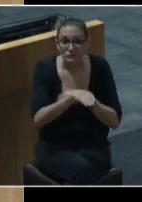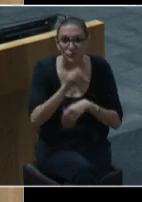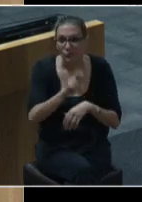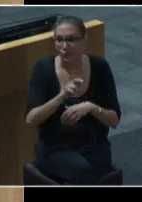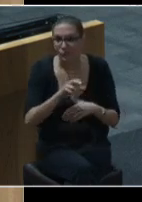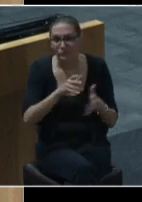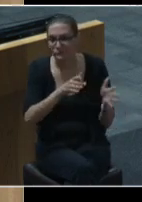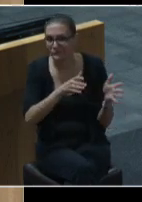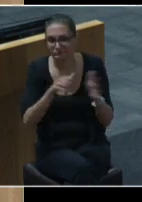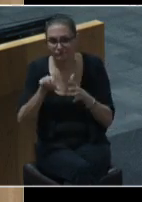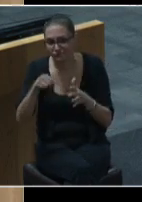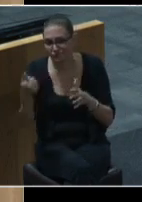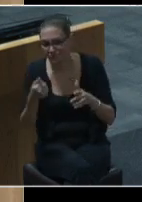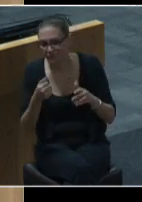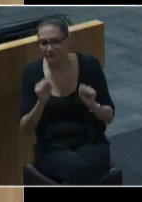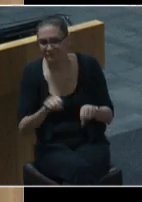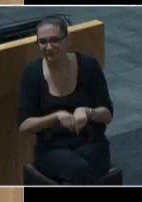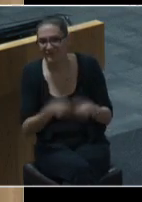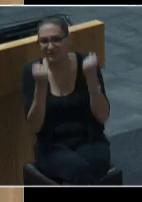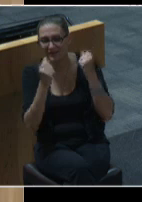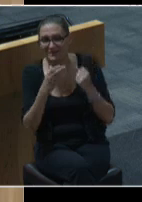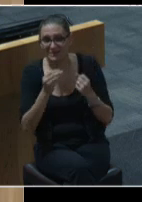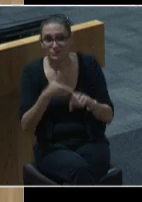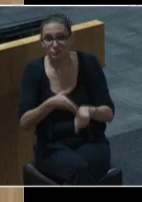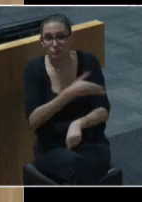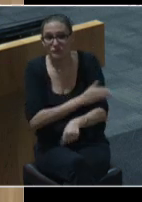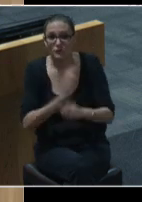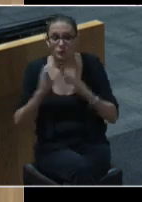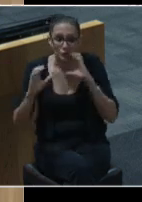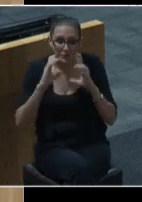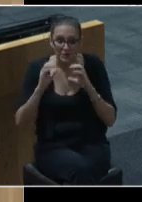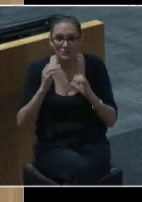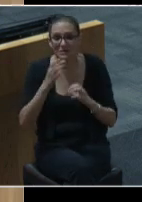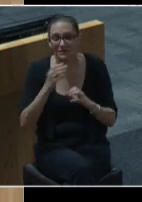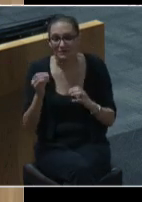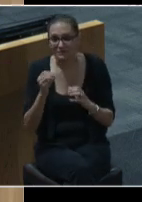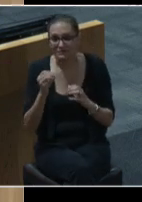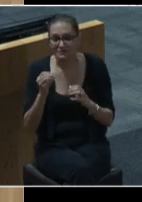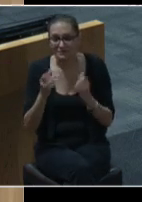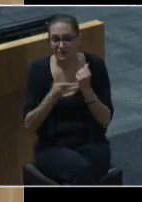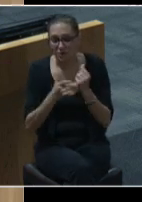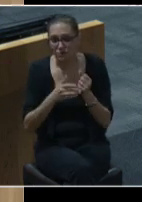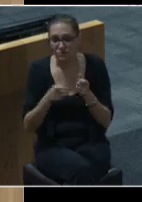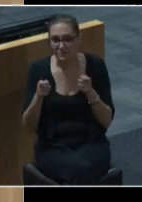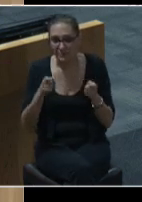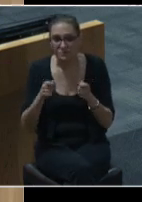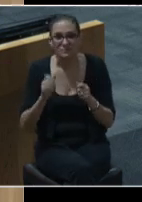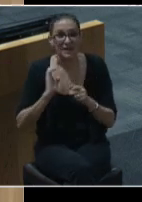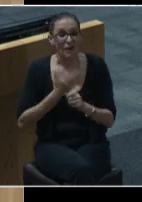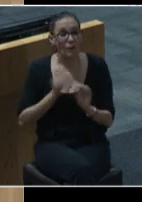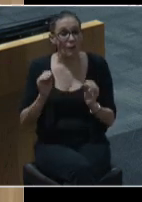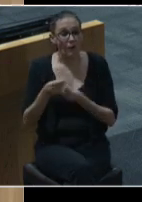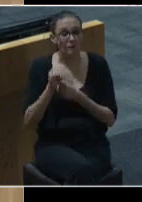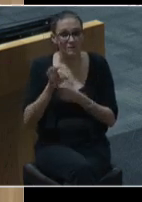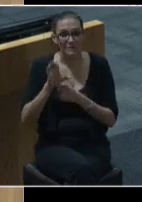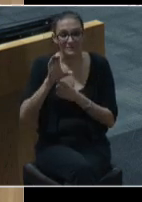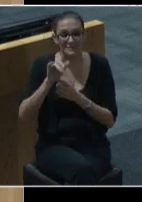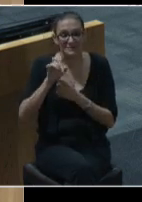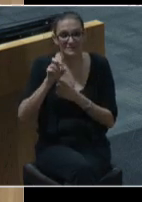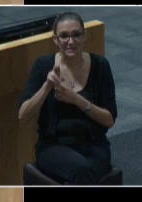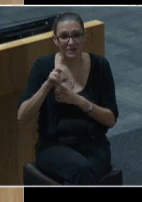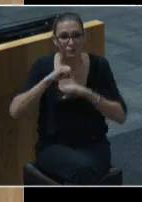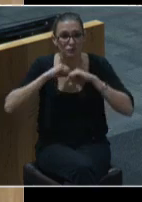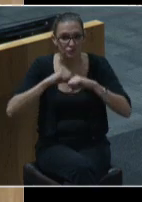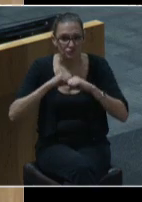I am converting the Communications and Technology Management's Office of Cybersecurity into an independent